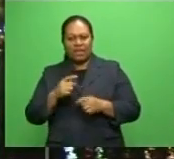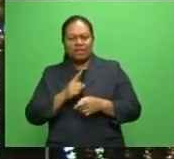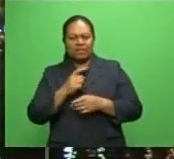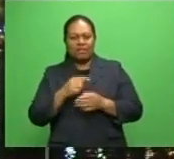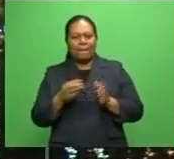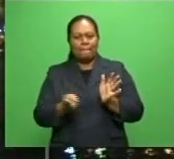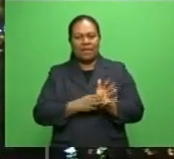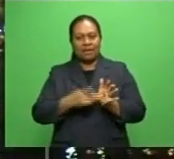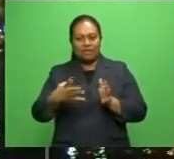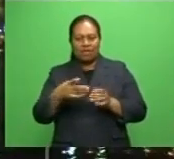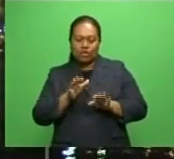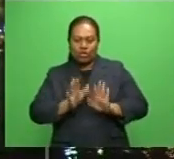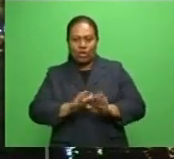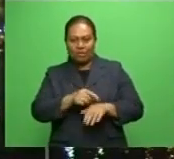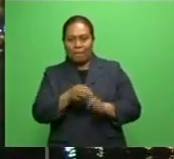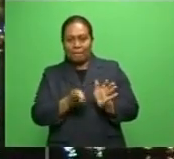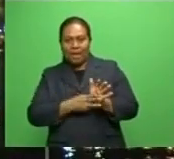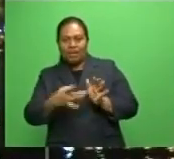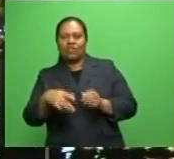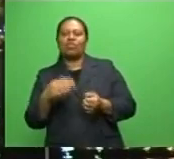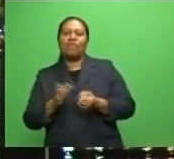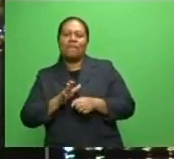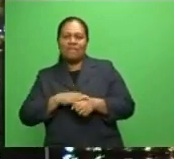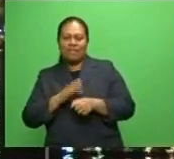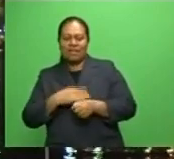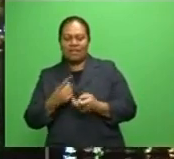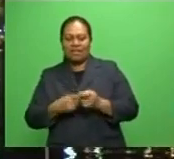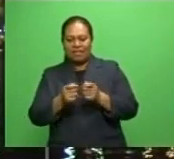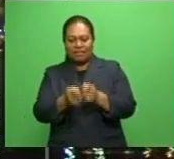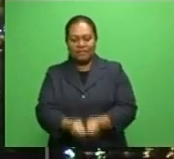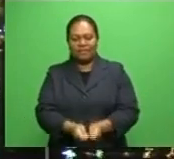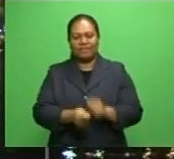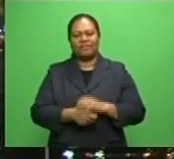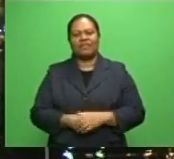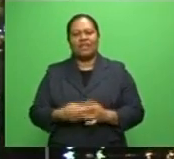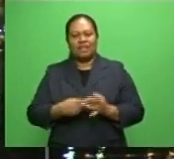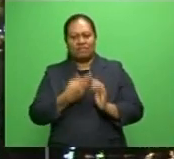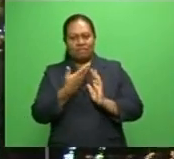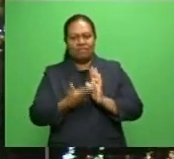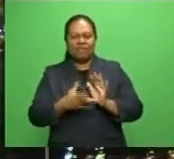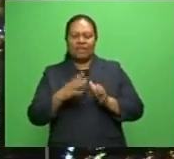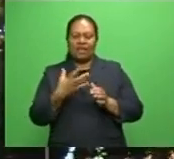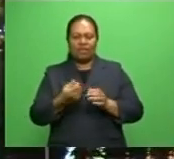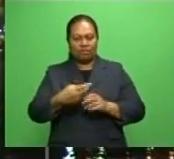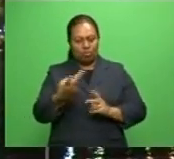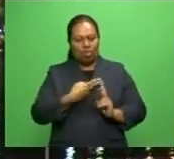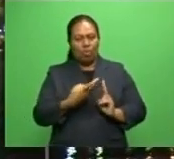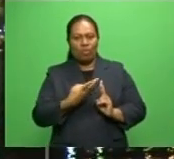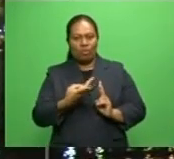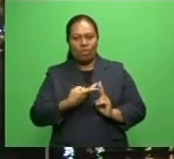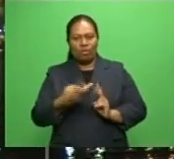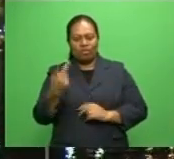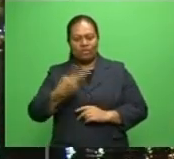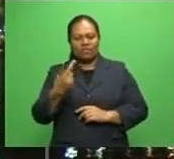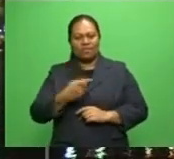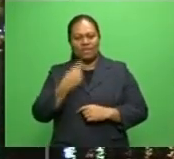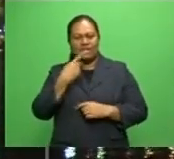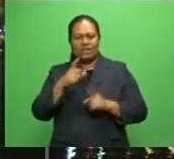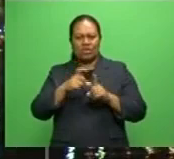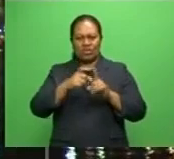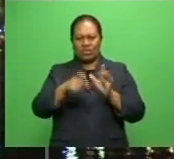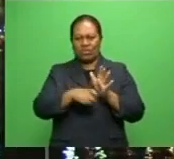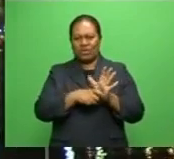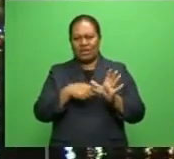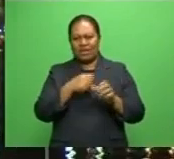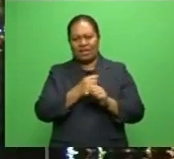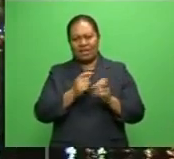Maiko Sivo from scoring one. With 21 minutes remaining in the game and the scoreboard locked at 12-ball, a penalty kick to the Dragons gave them